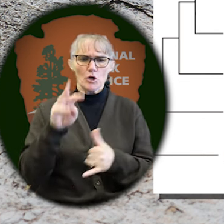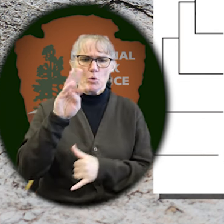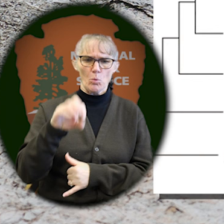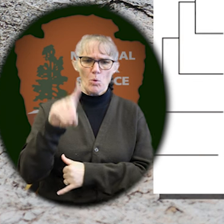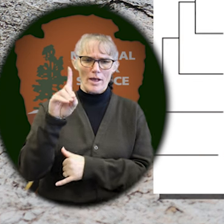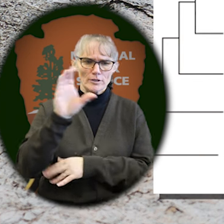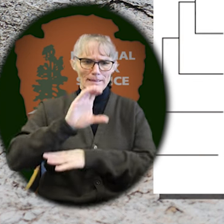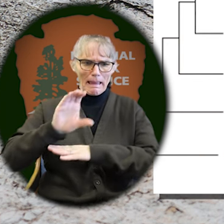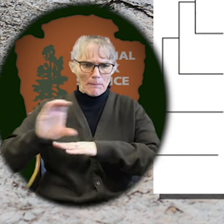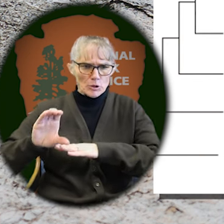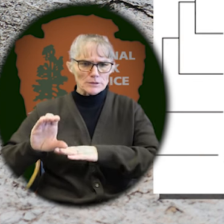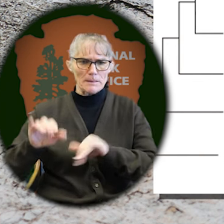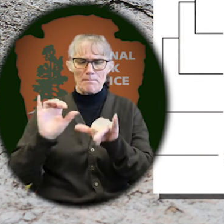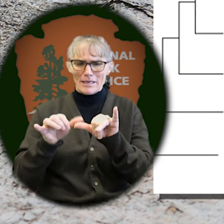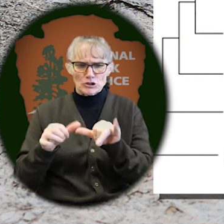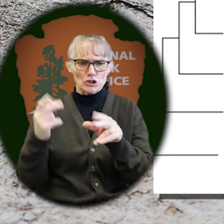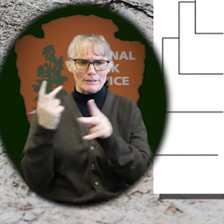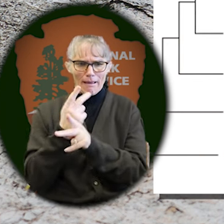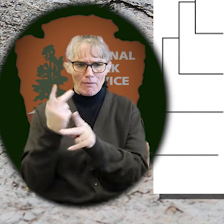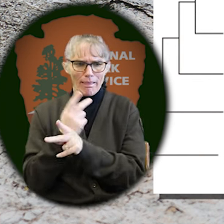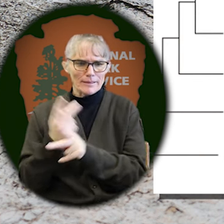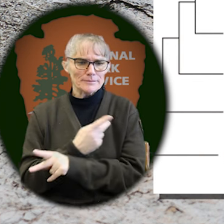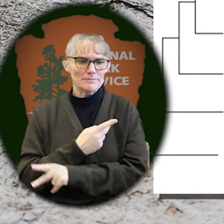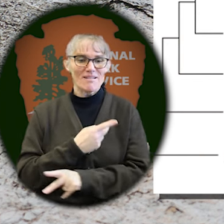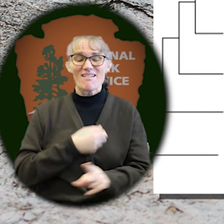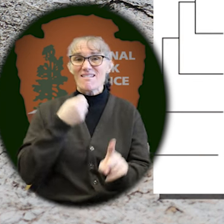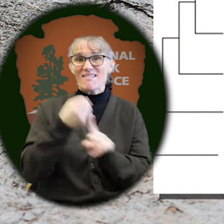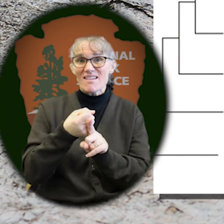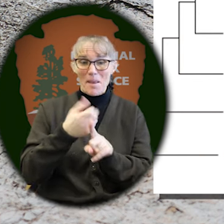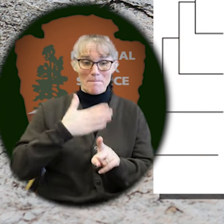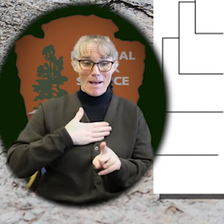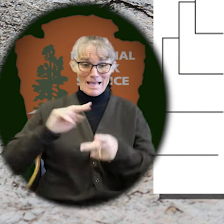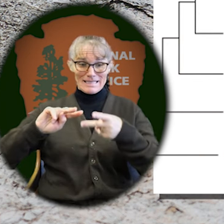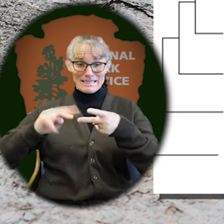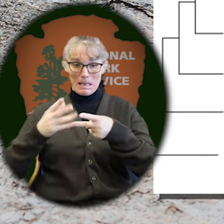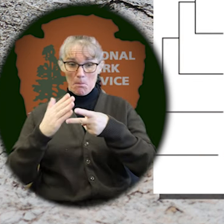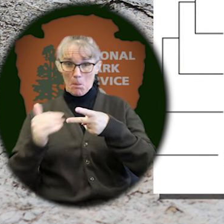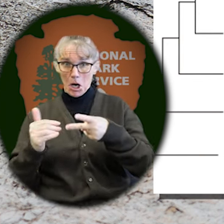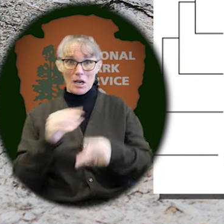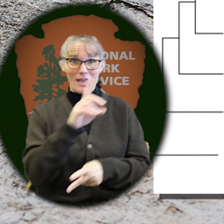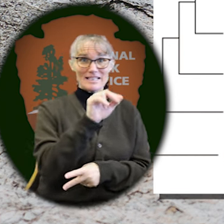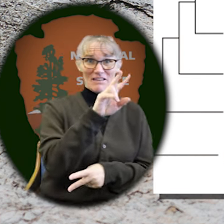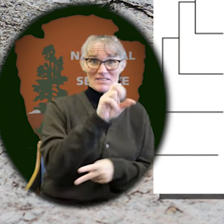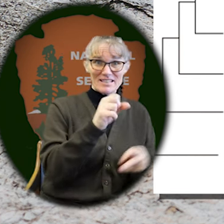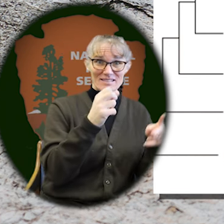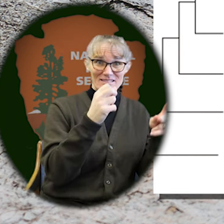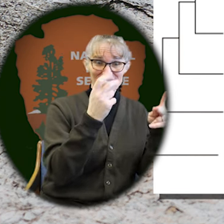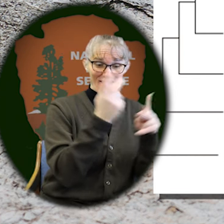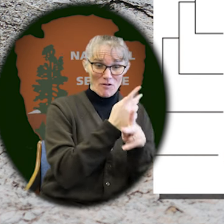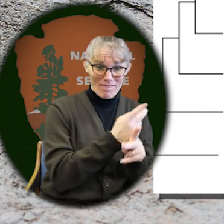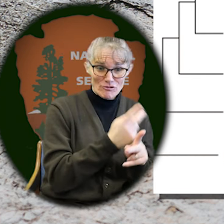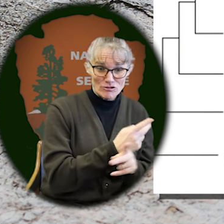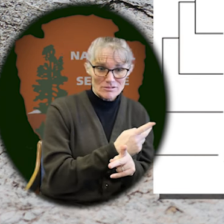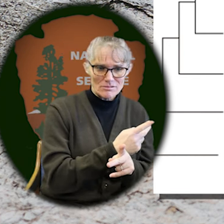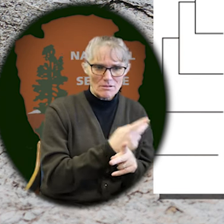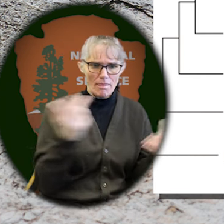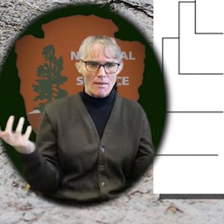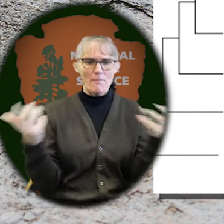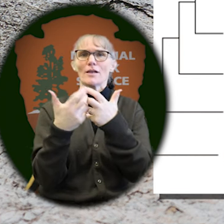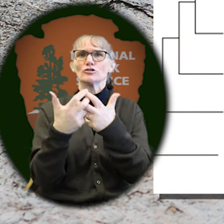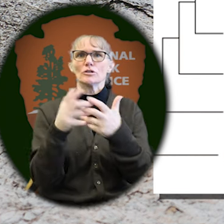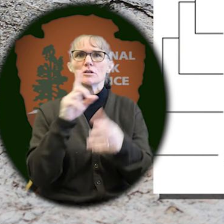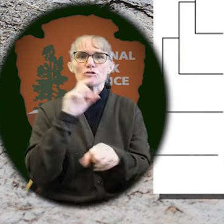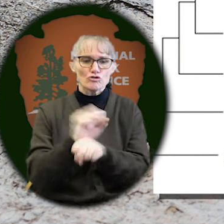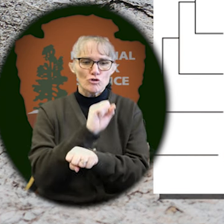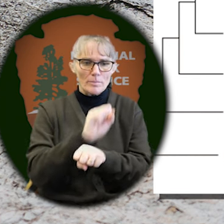measurements and calculations, and it turns out it coincides with Davis's findings. It is that